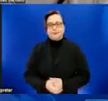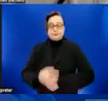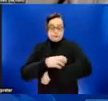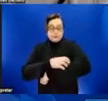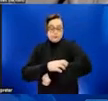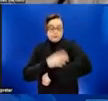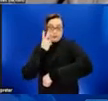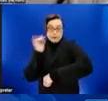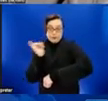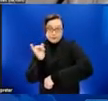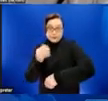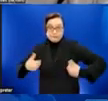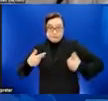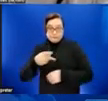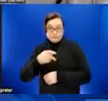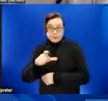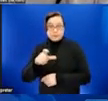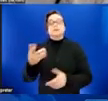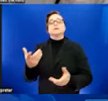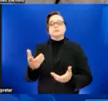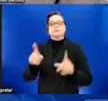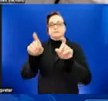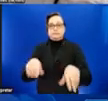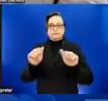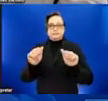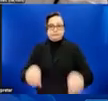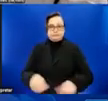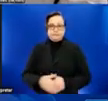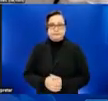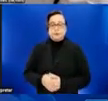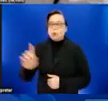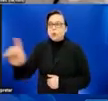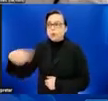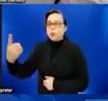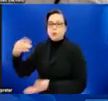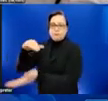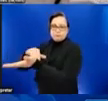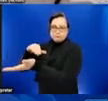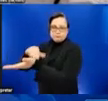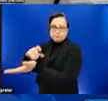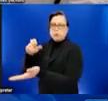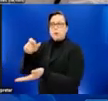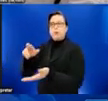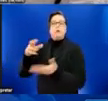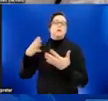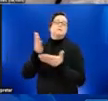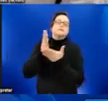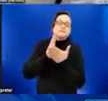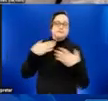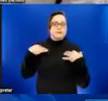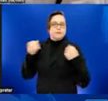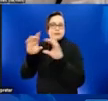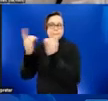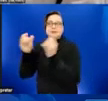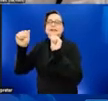monkeypox. Only a healthcare provider, including some public health departments, can order a monkeypox test. Next